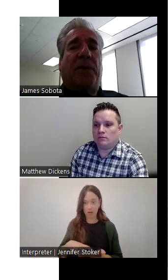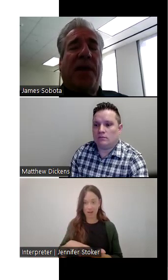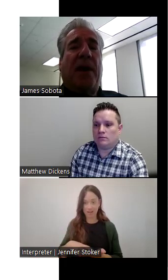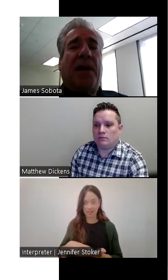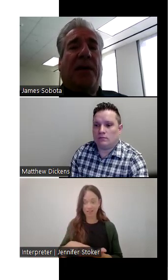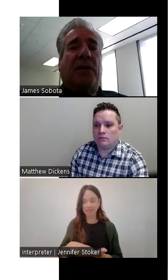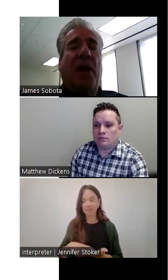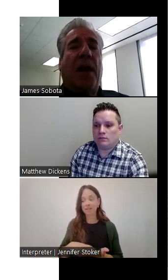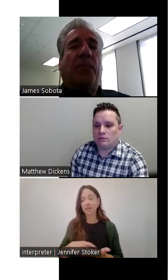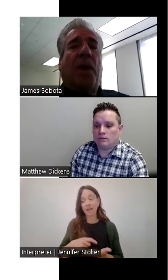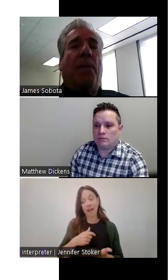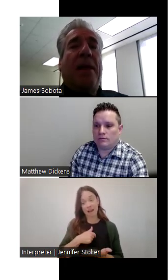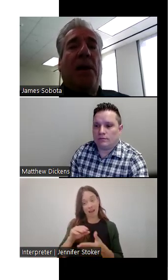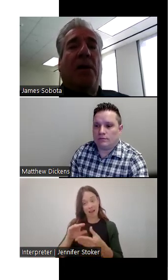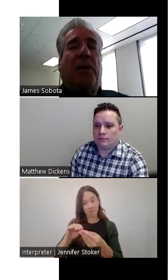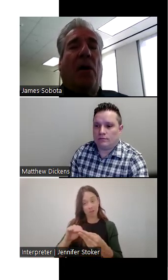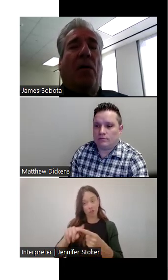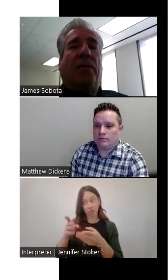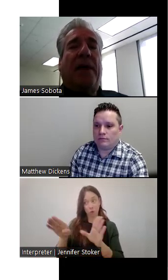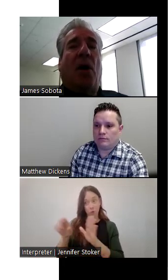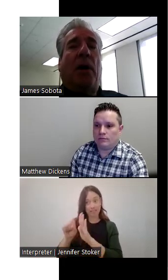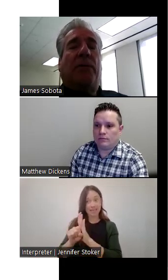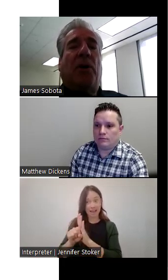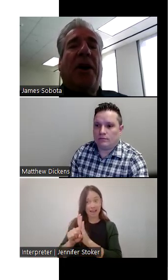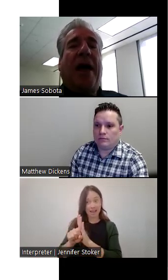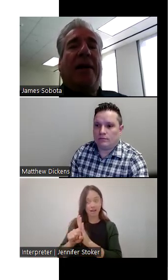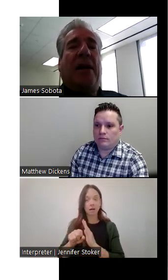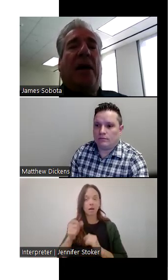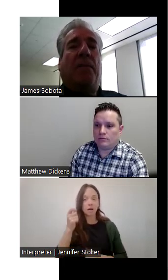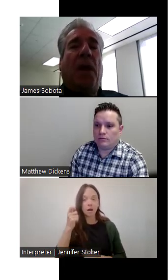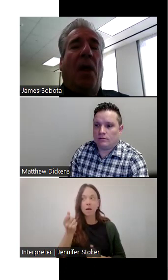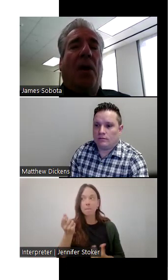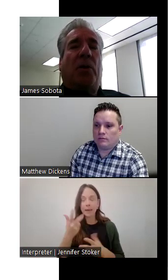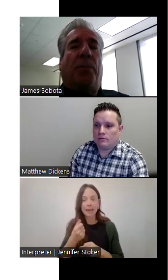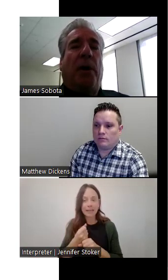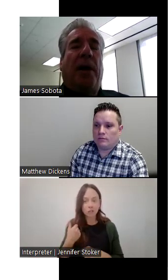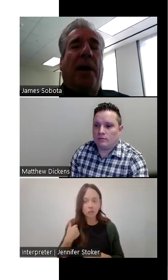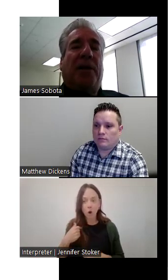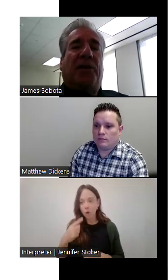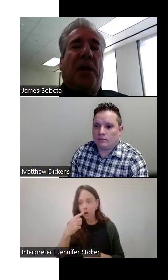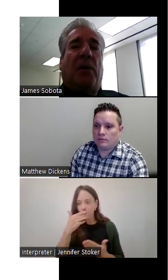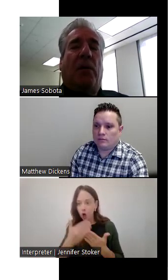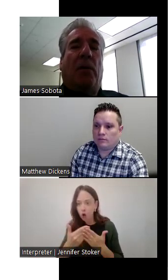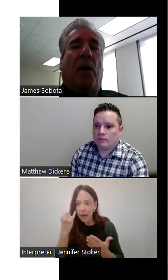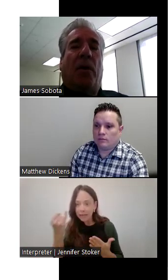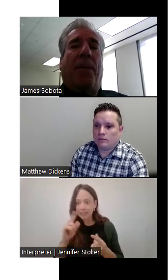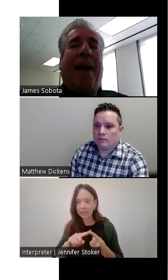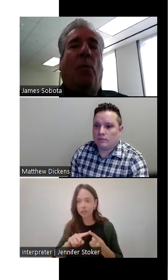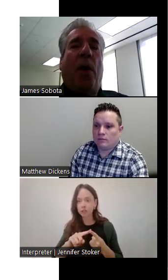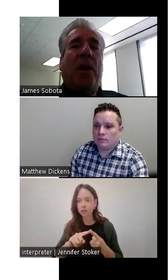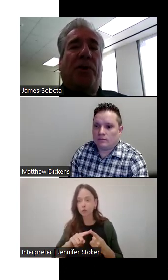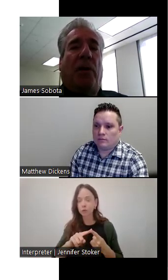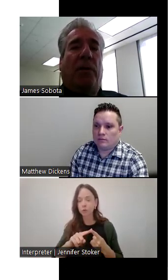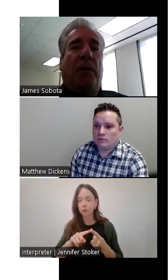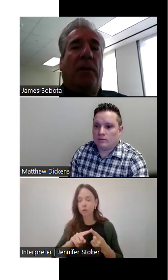in this with the state of Texas. Many years ago, they thought it was a good idea to put a sticker on the